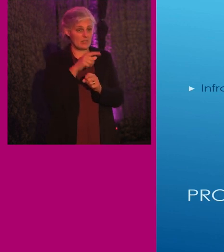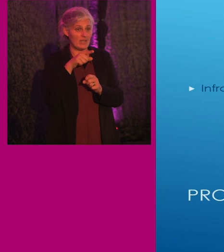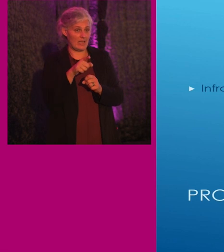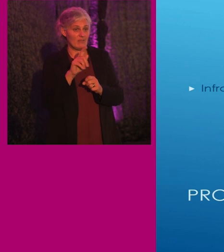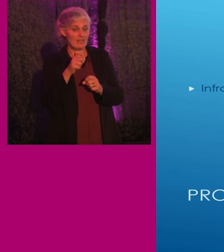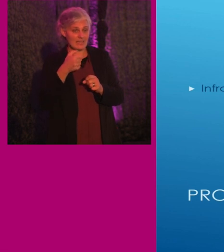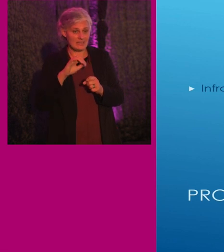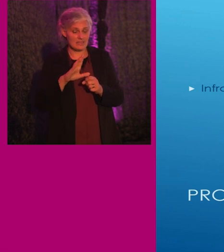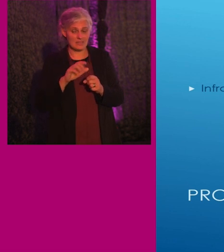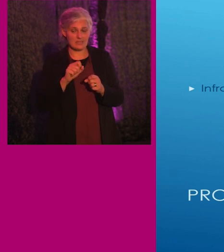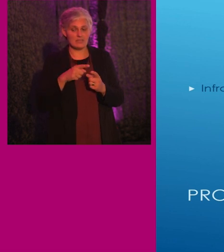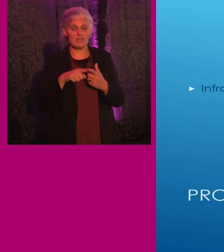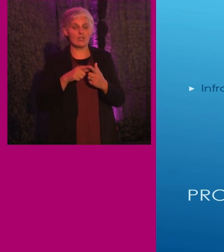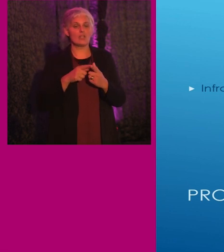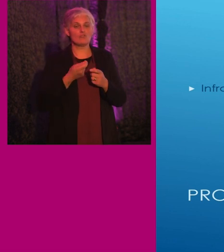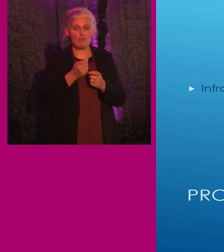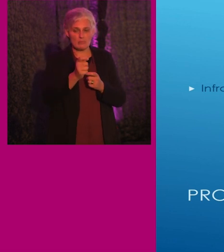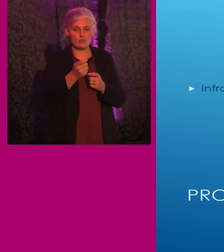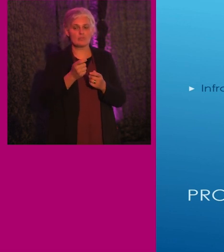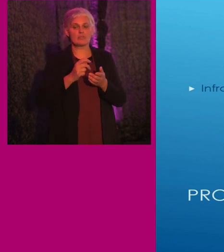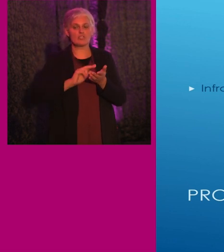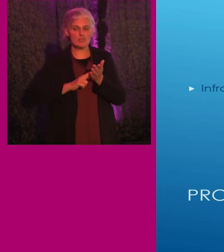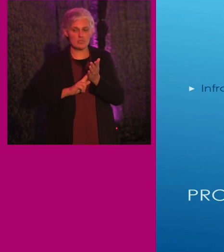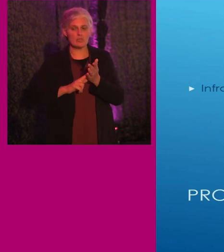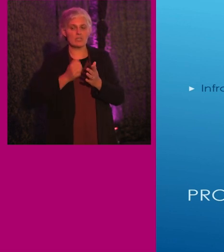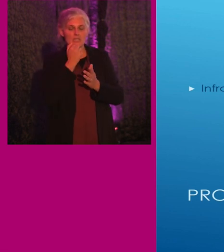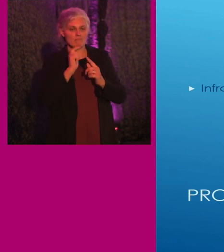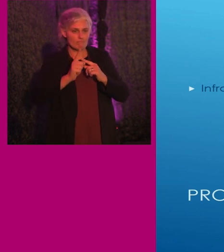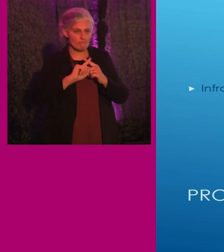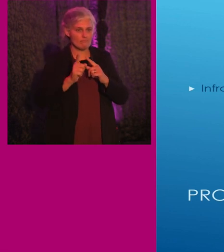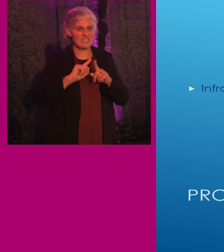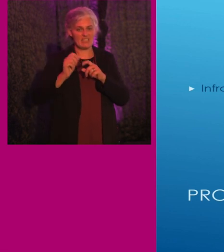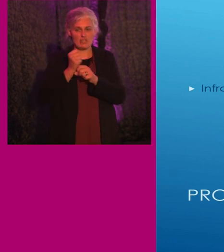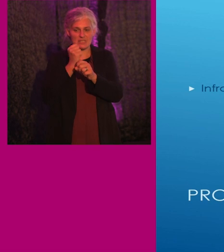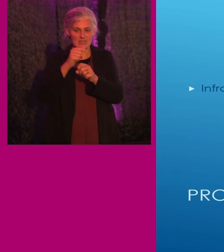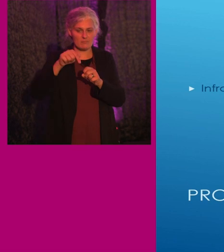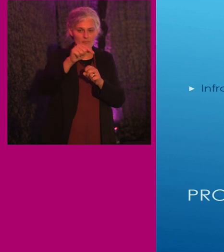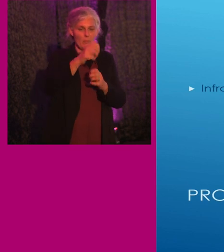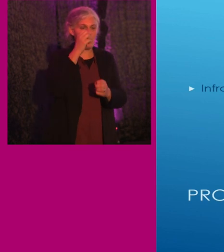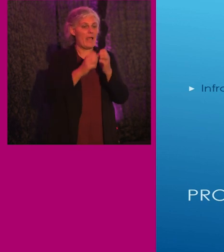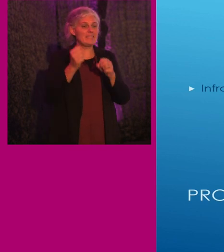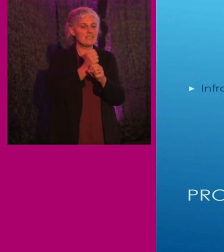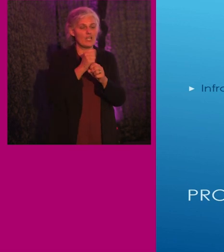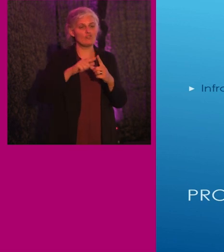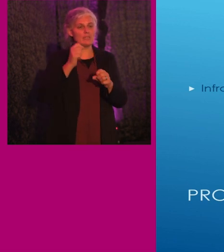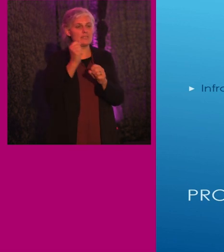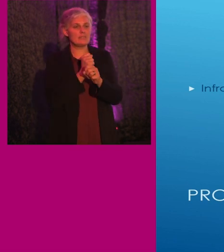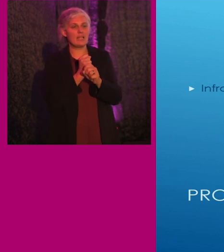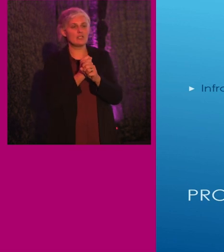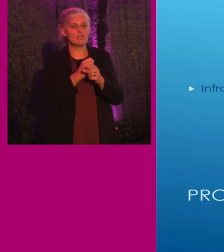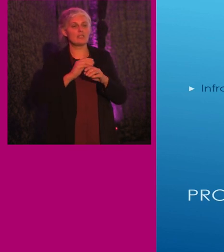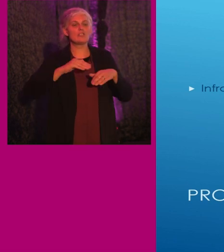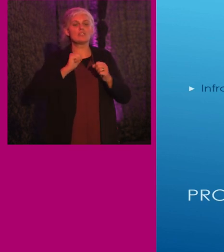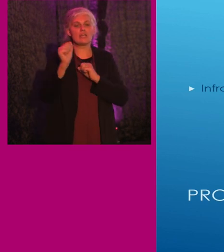boardings, transfer stations, interchange stations, end stations, and stations serving major activity